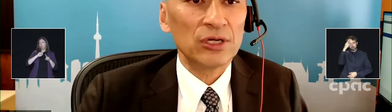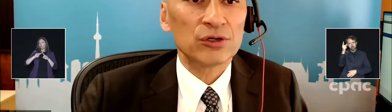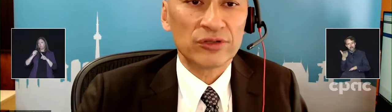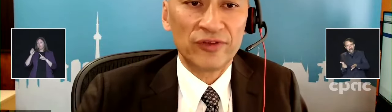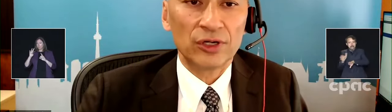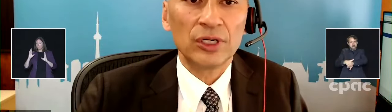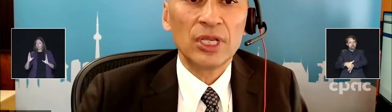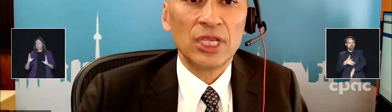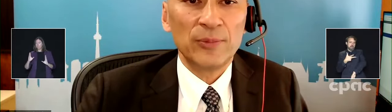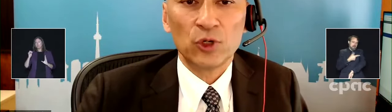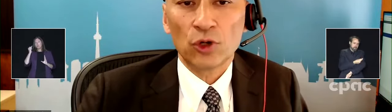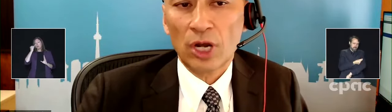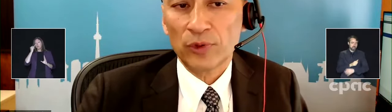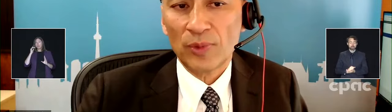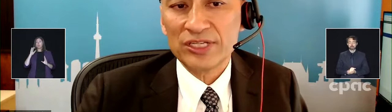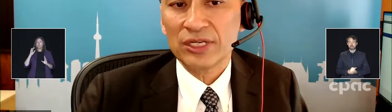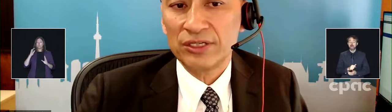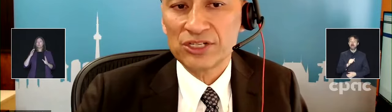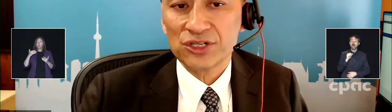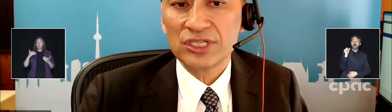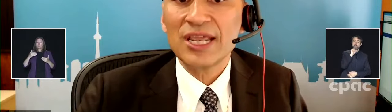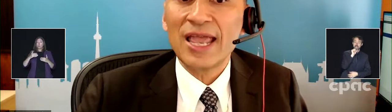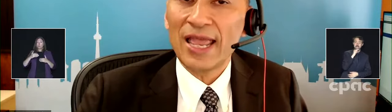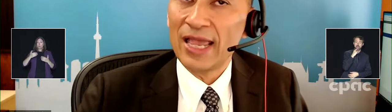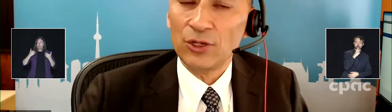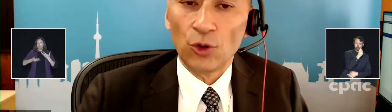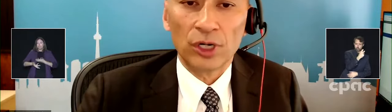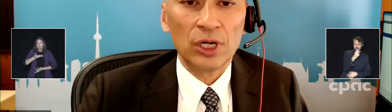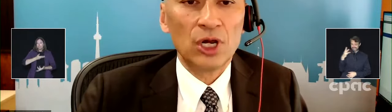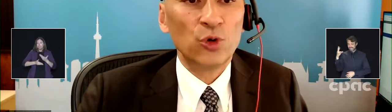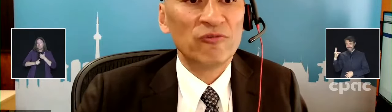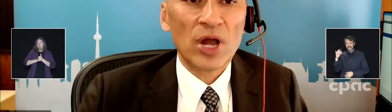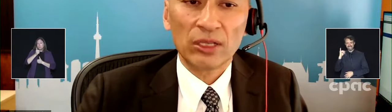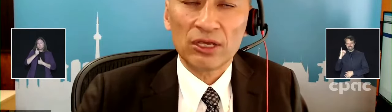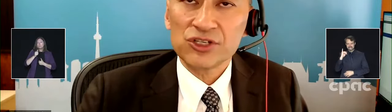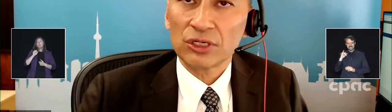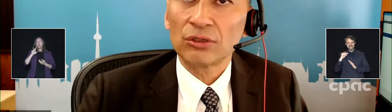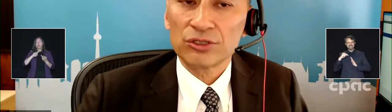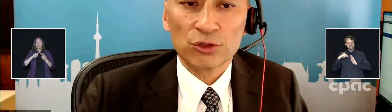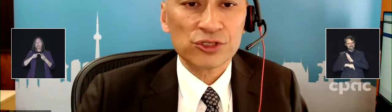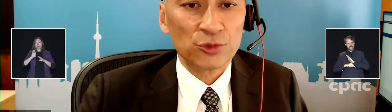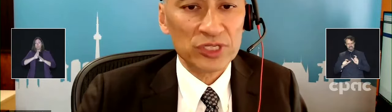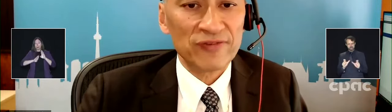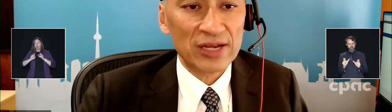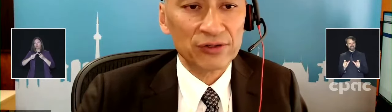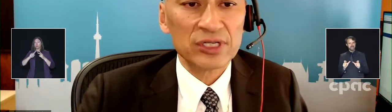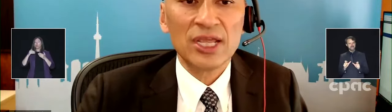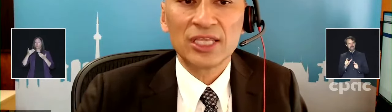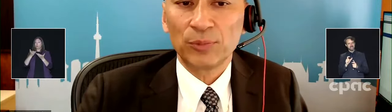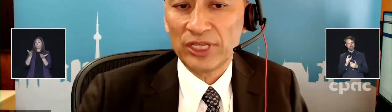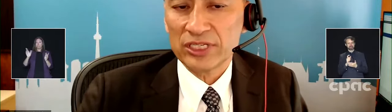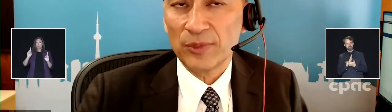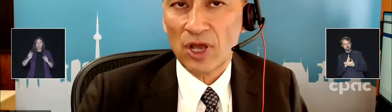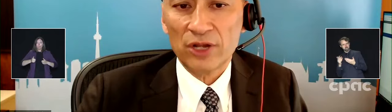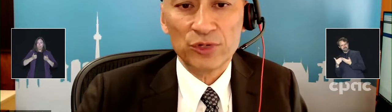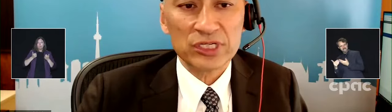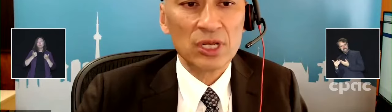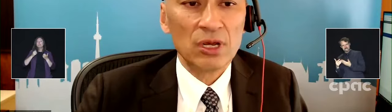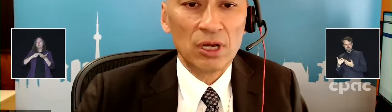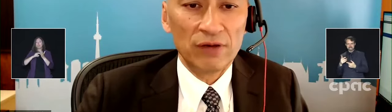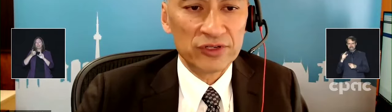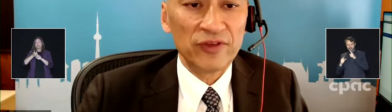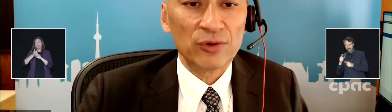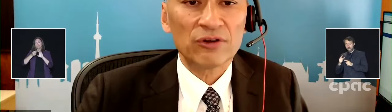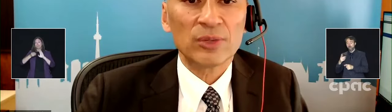moderately or severe immunocompromising conditions and or who have biological or social risk factors that place them at high